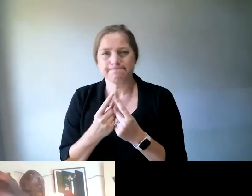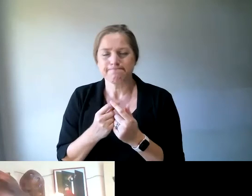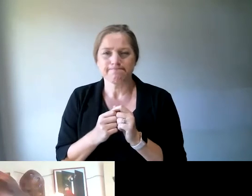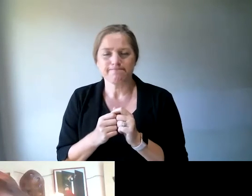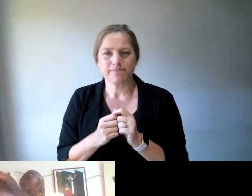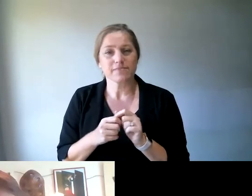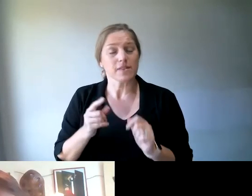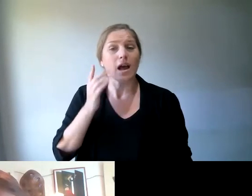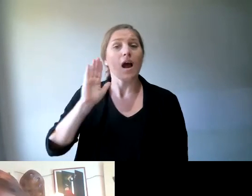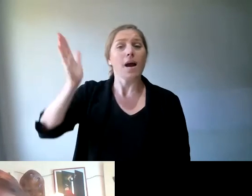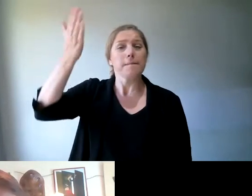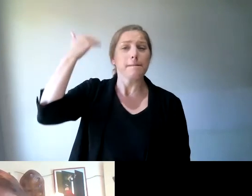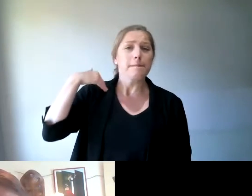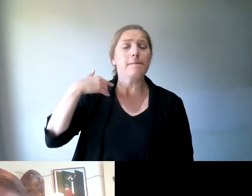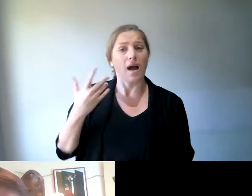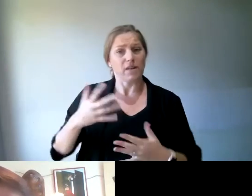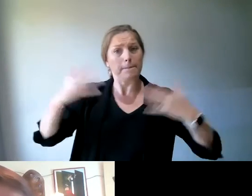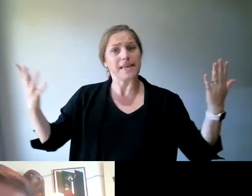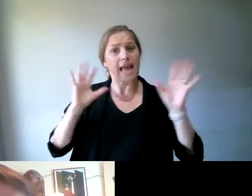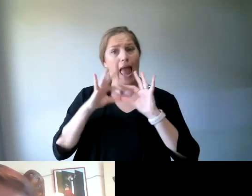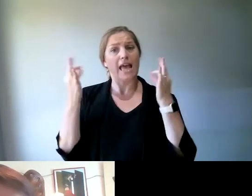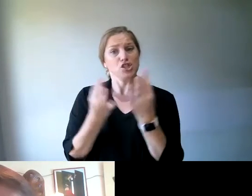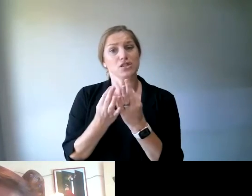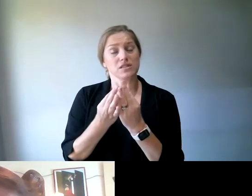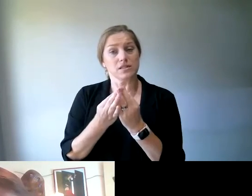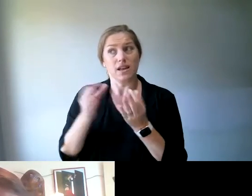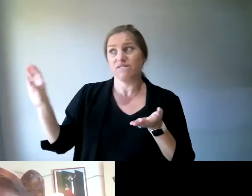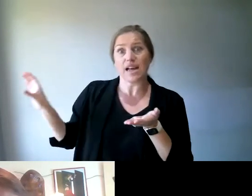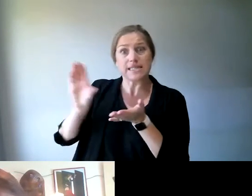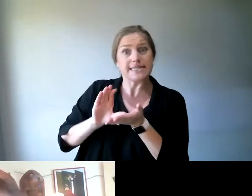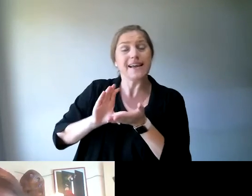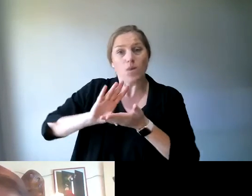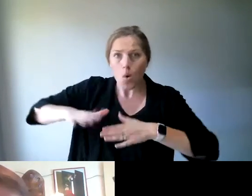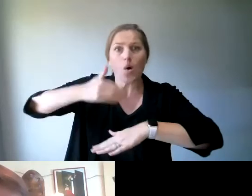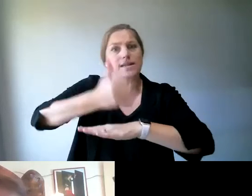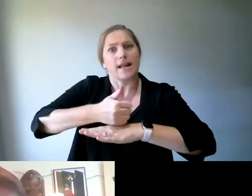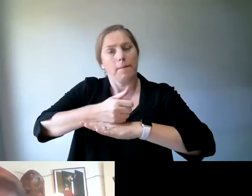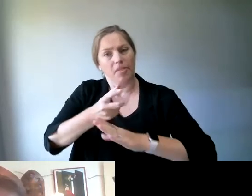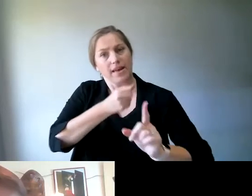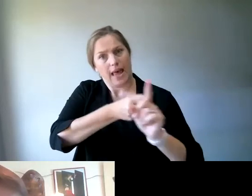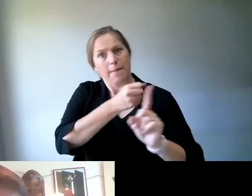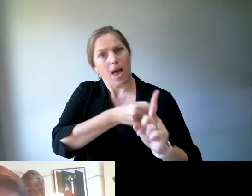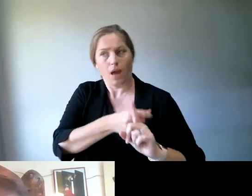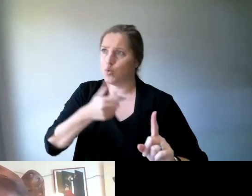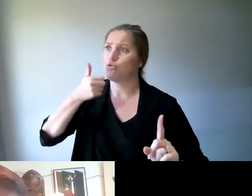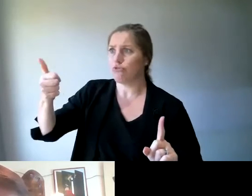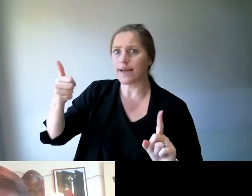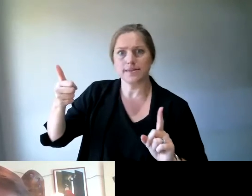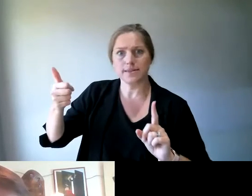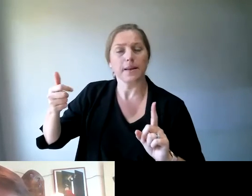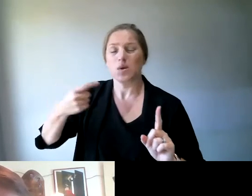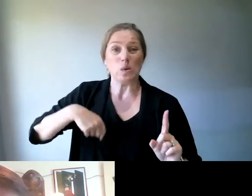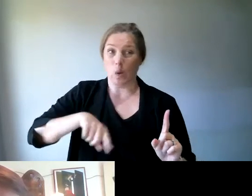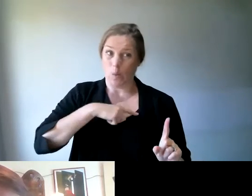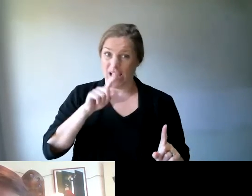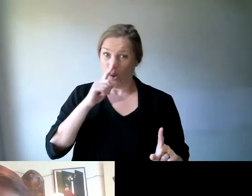back then also put some money into the campaign to get it going, so that was great. Right? Because we can't run a campaign with no money. Yeah,